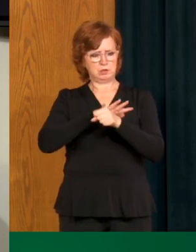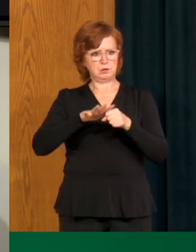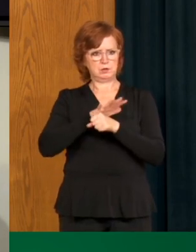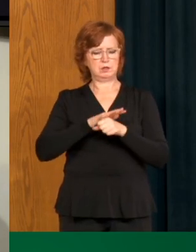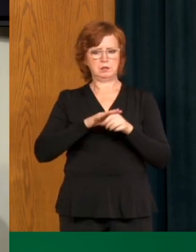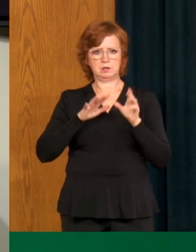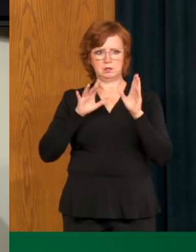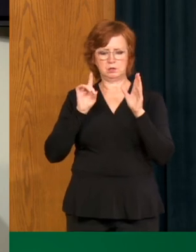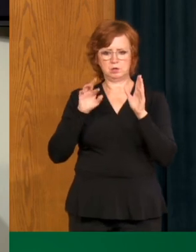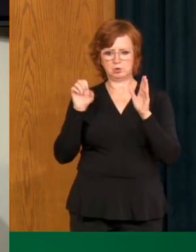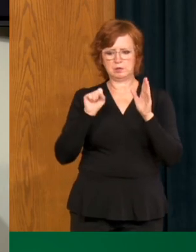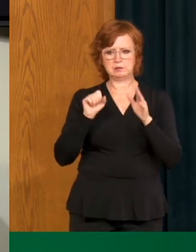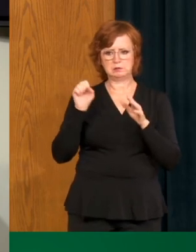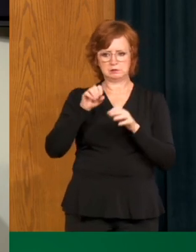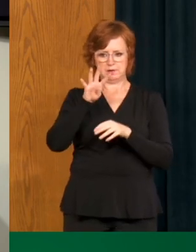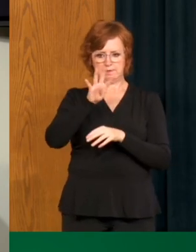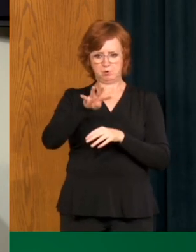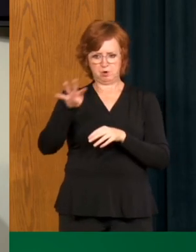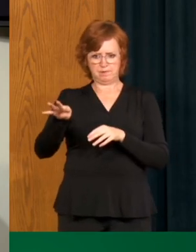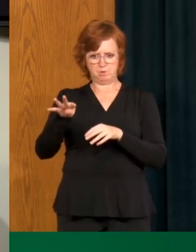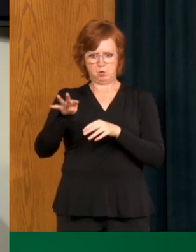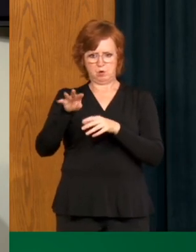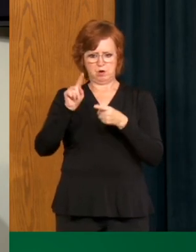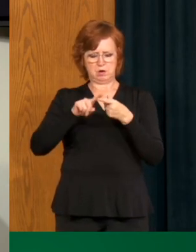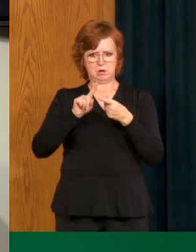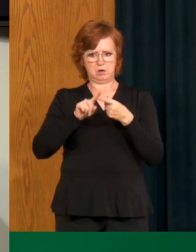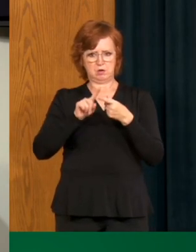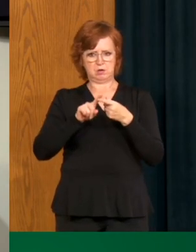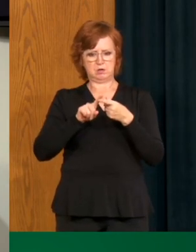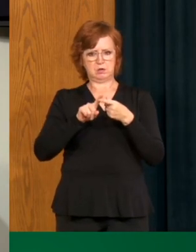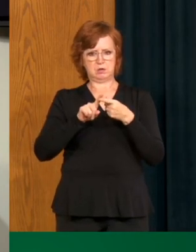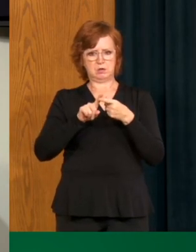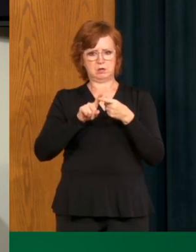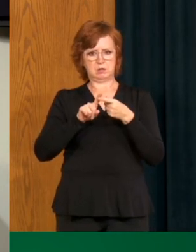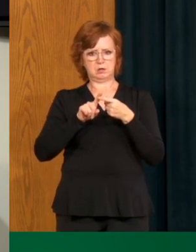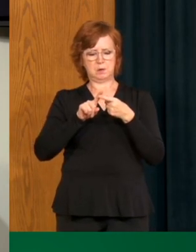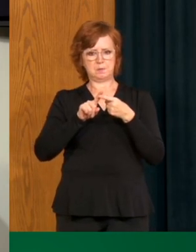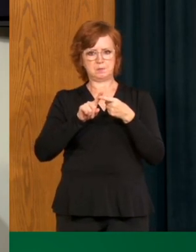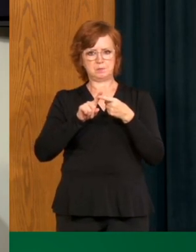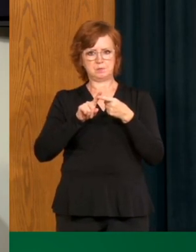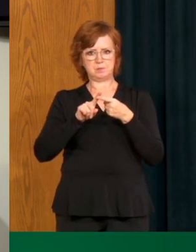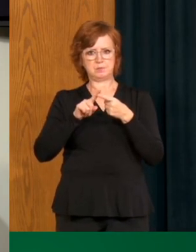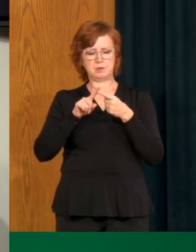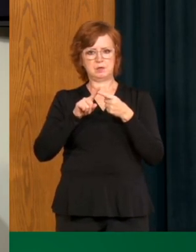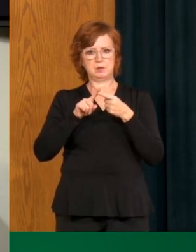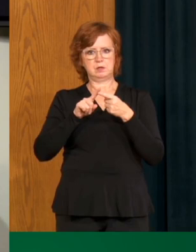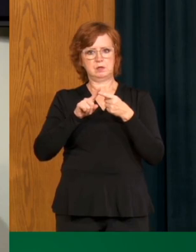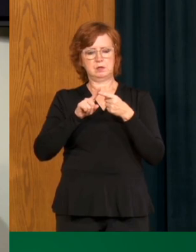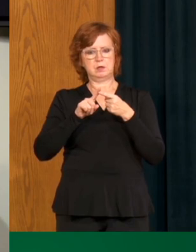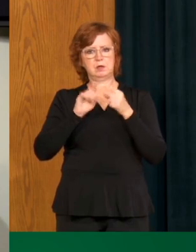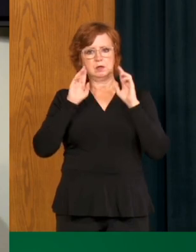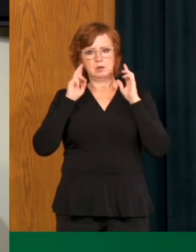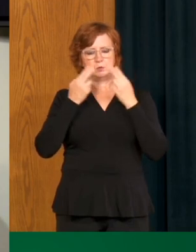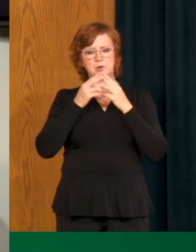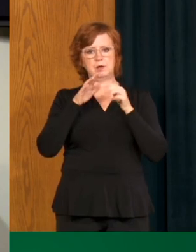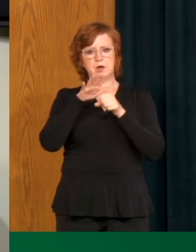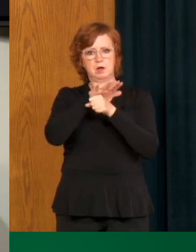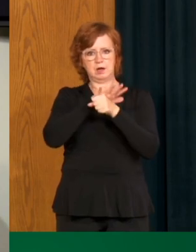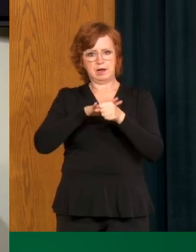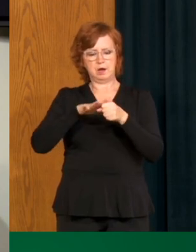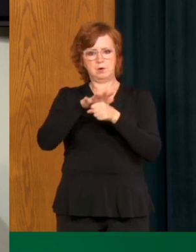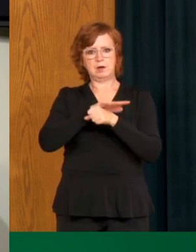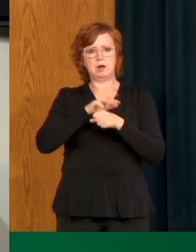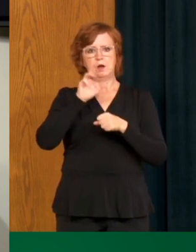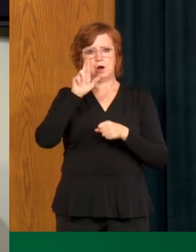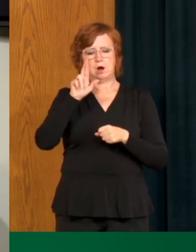40, 44 of the 50 cases today were in the, um, in a cumulative living setting within the RM of